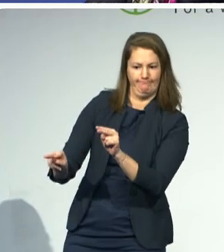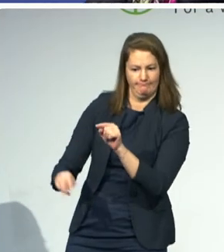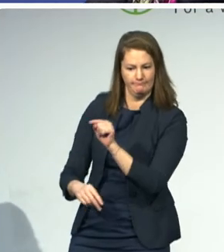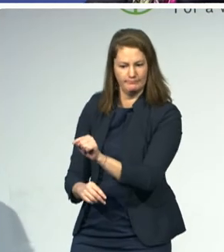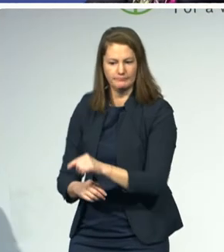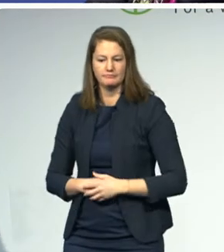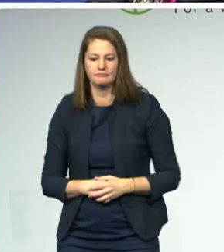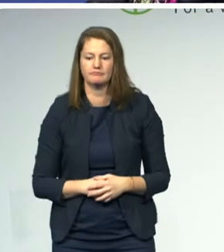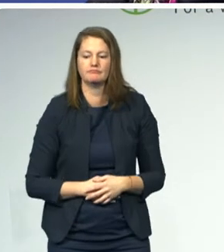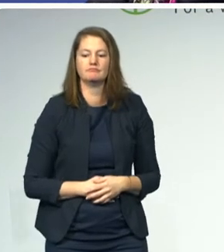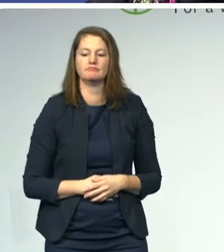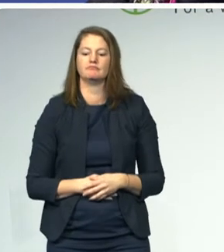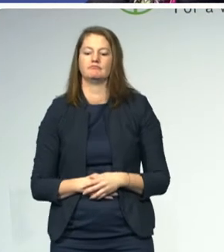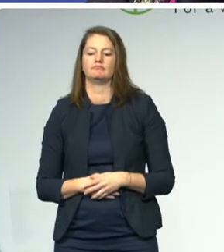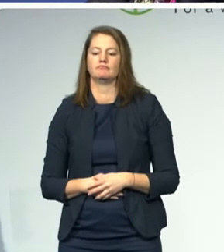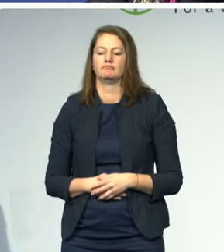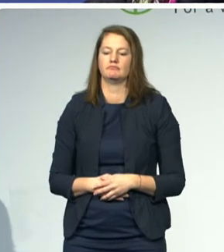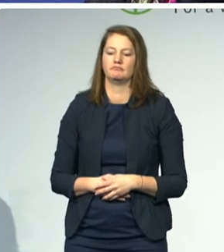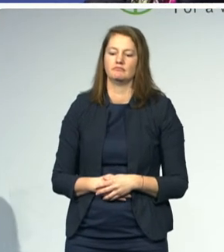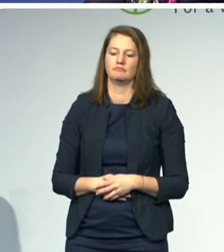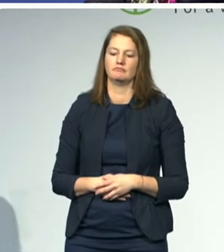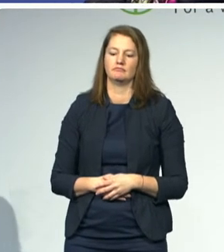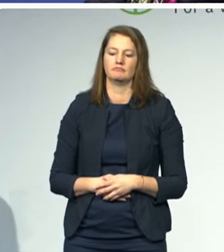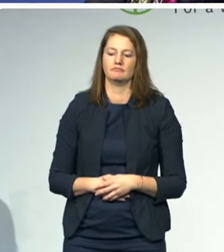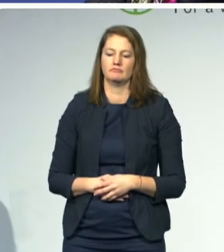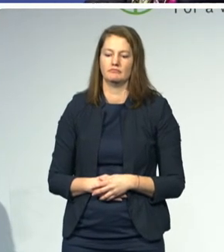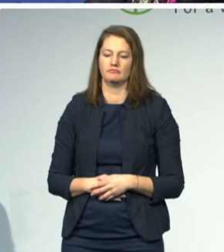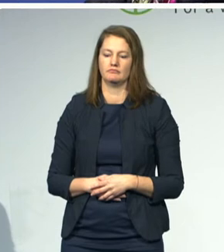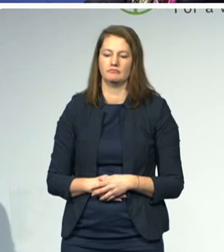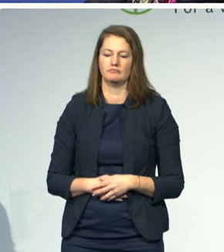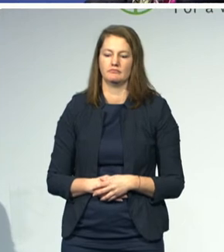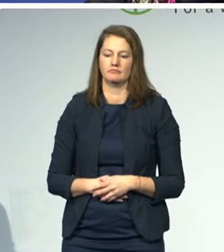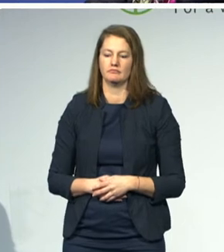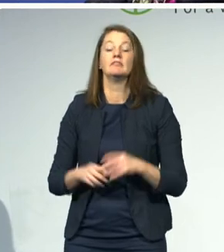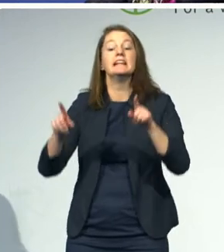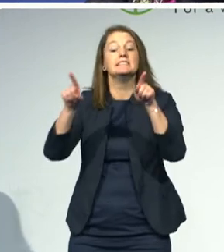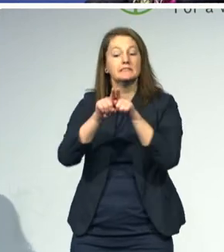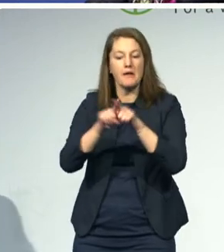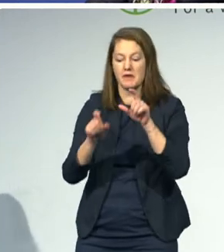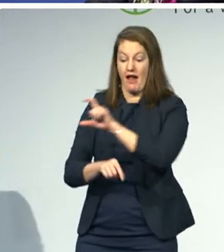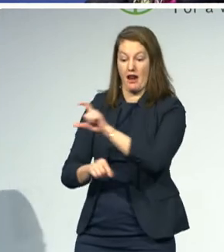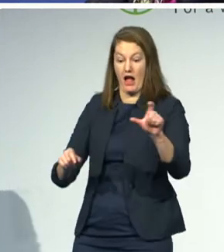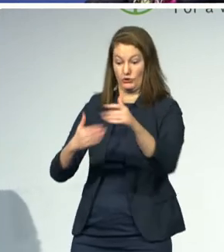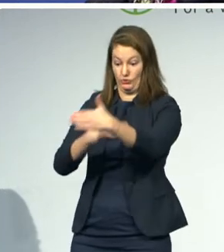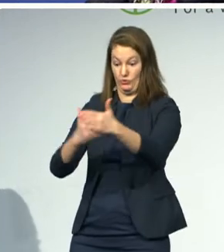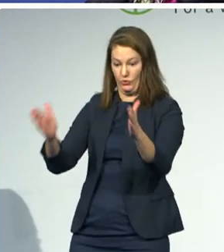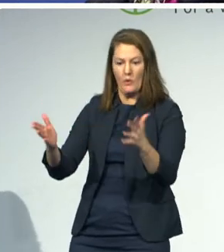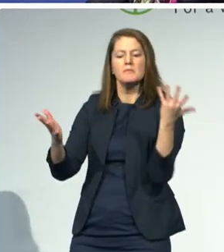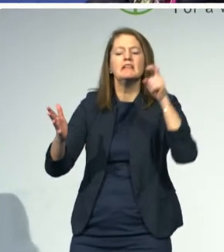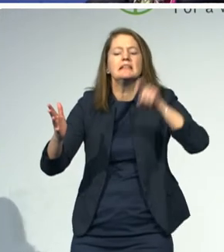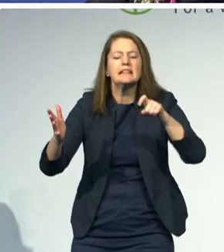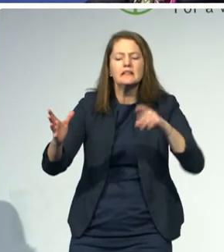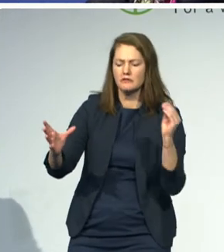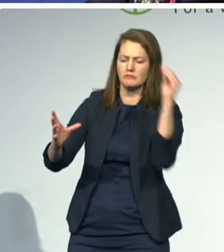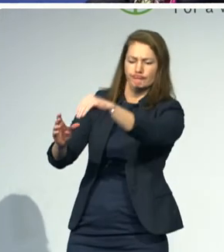of resource classrooms and assessment centers. And we're identifying school-level constraints at the early